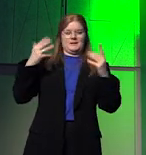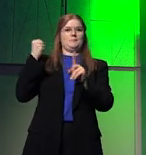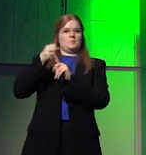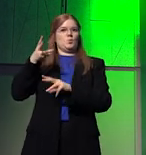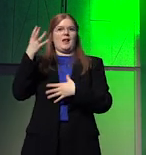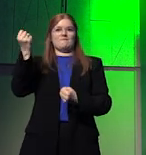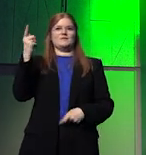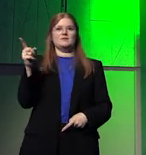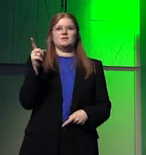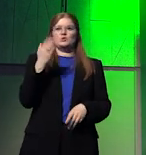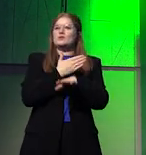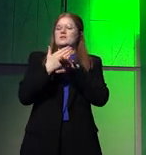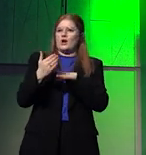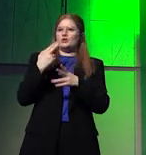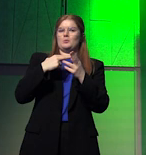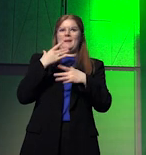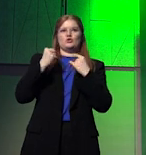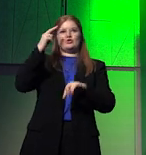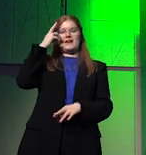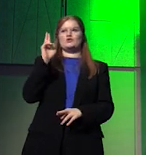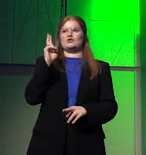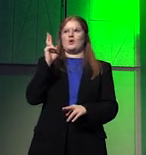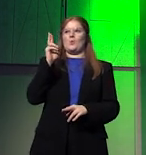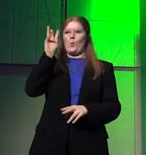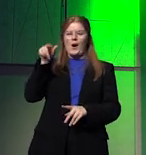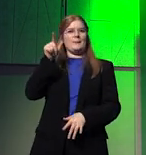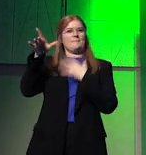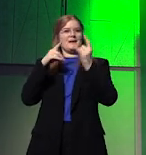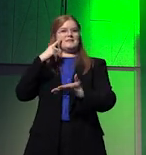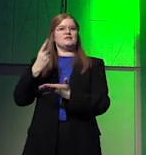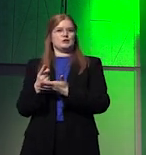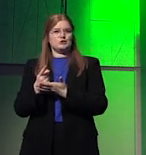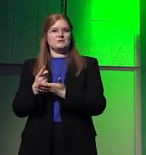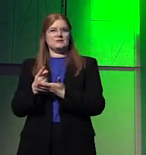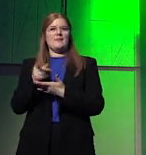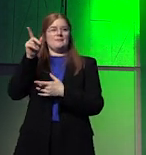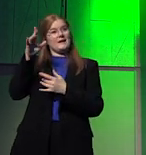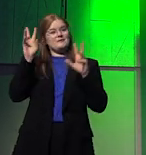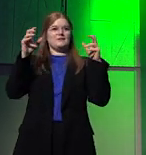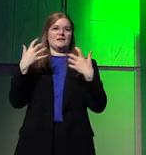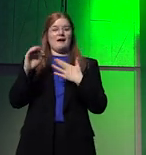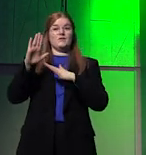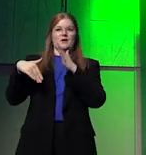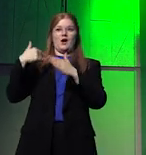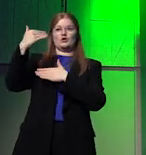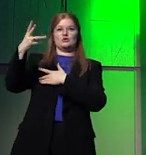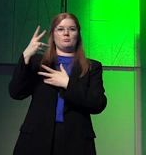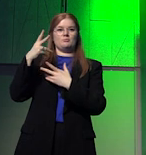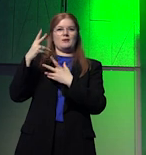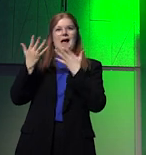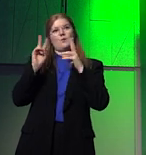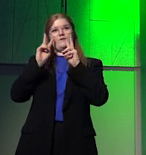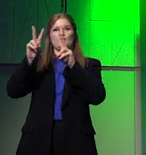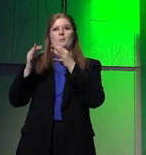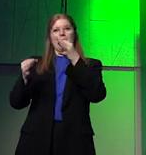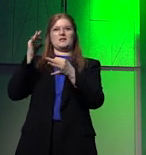starts explaining the behavior of certain actors that have technically a longer term view regarding how they view